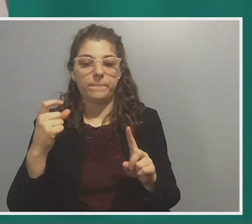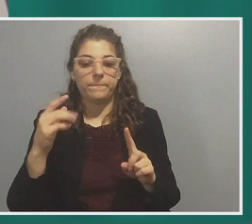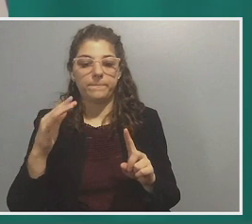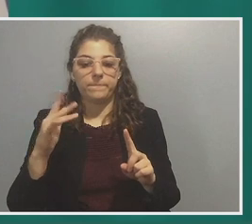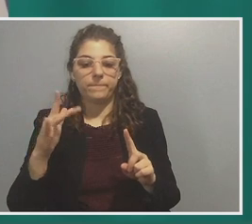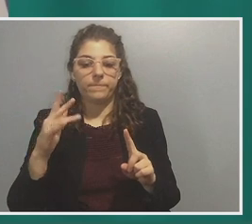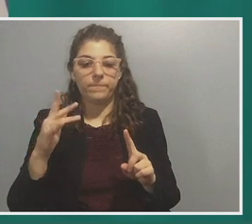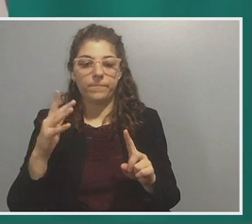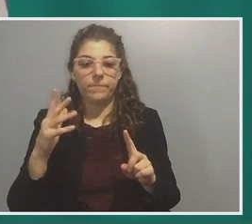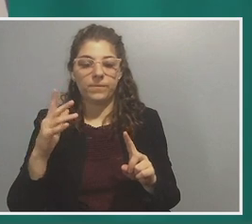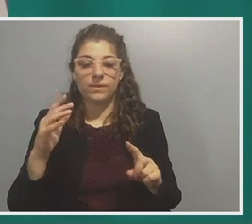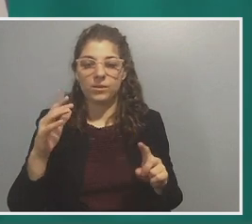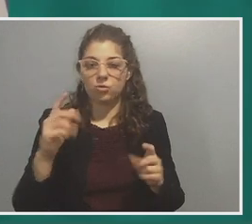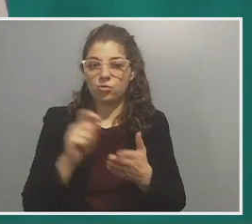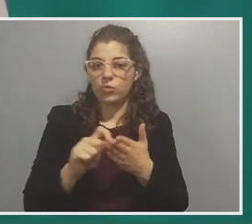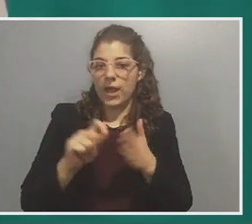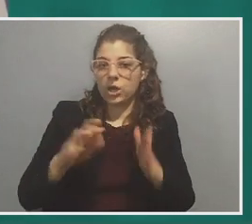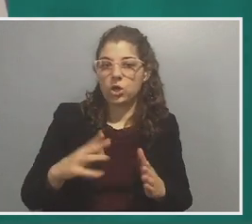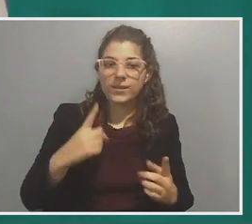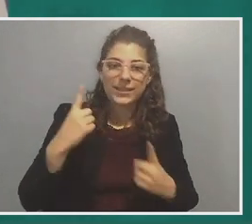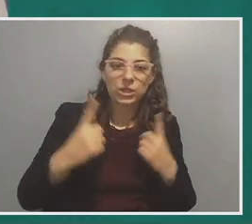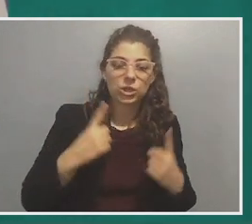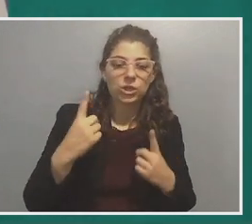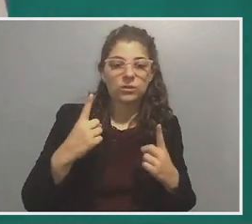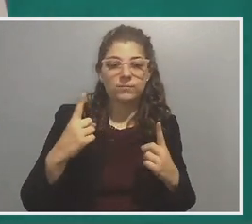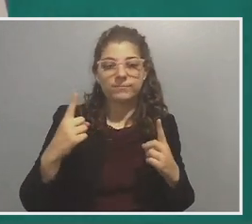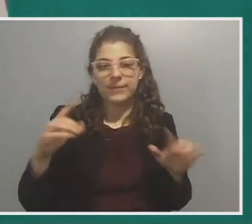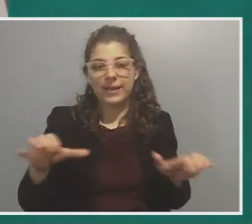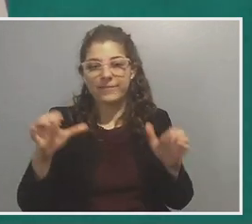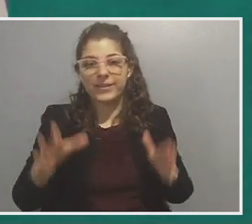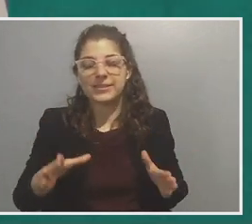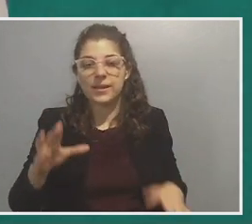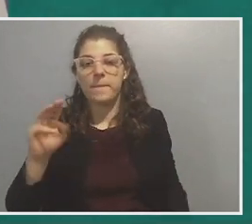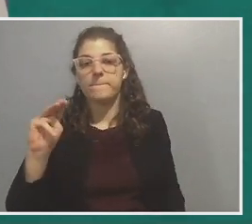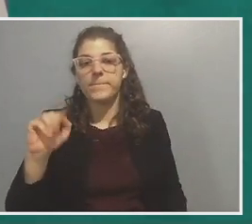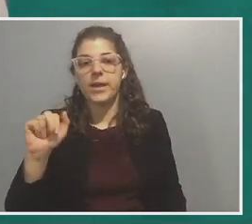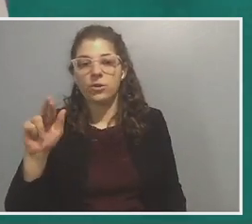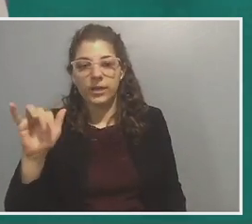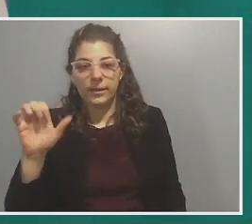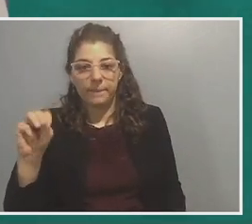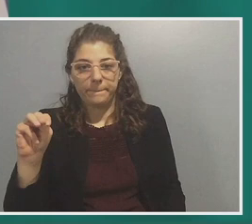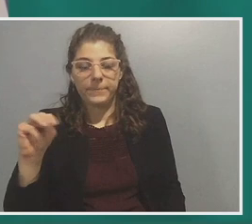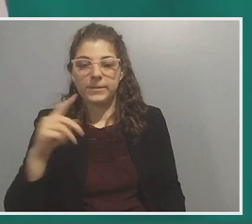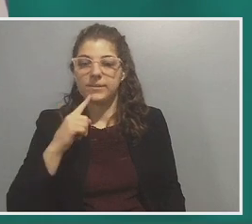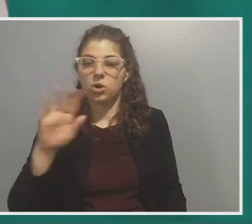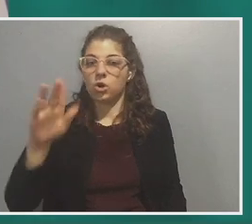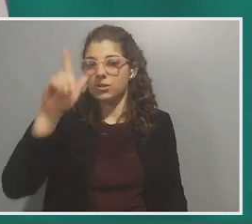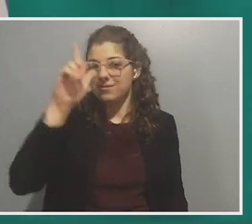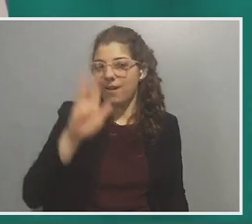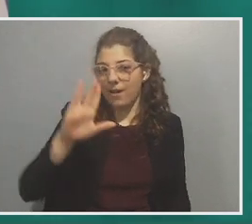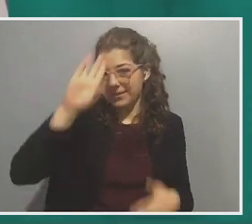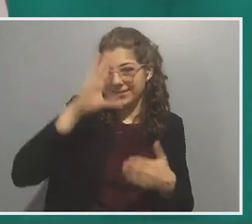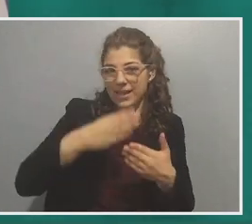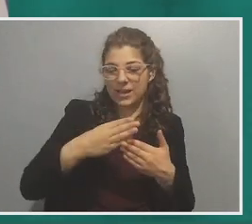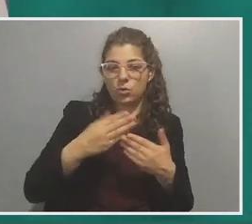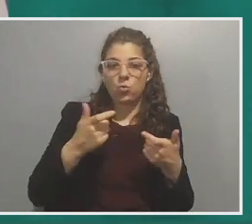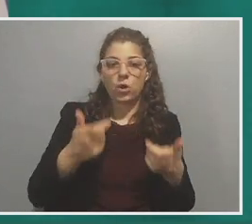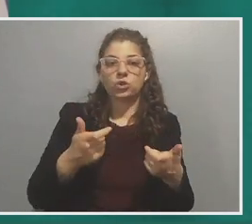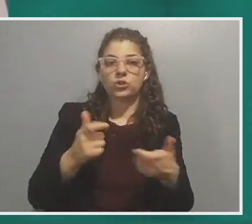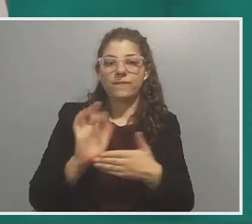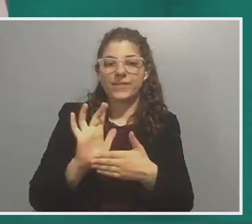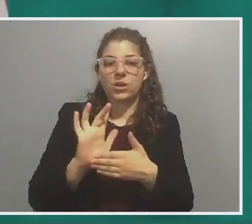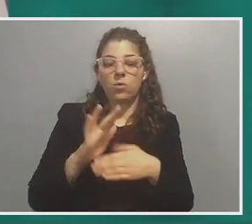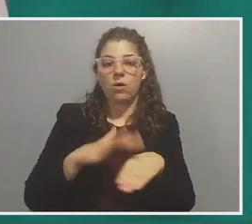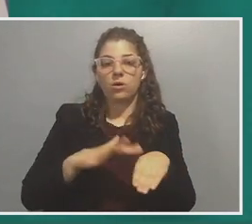scholar, writer, thinker, activist, uh, Miriam Cabo, who said her godson watched the video we did on the